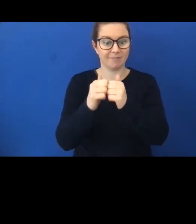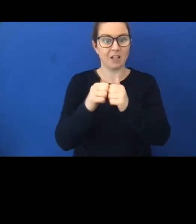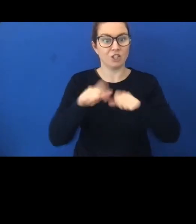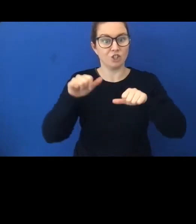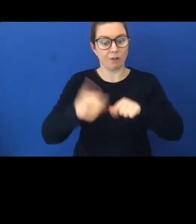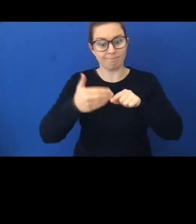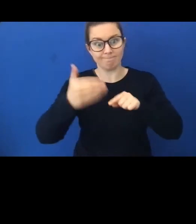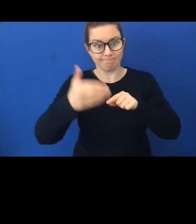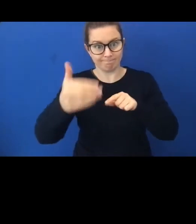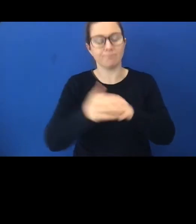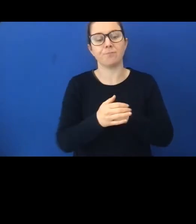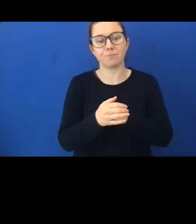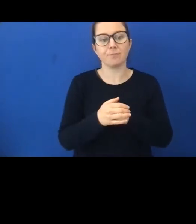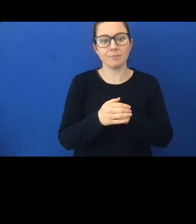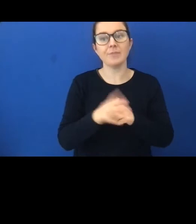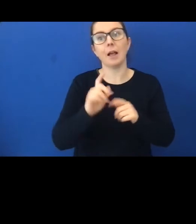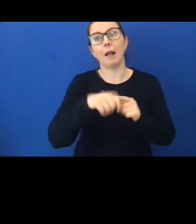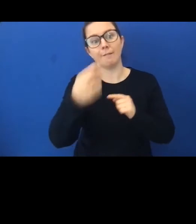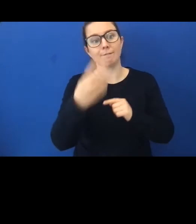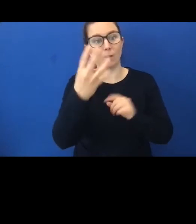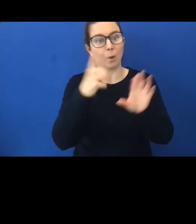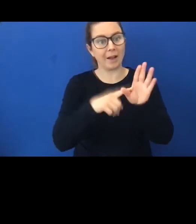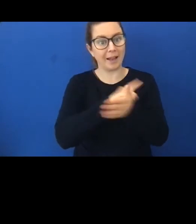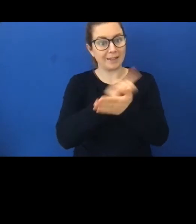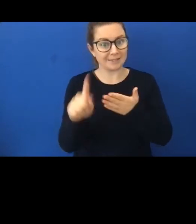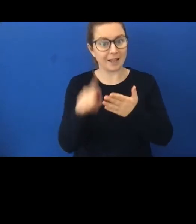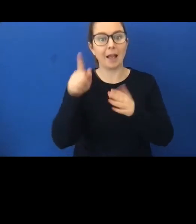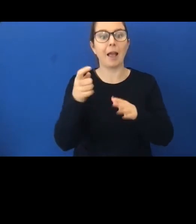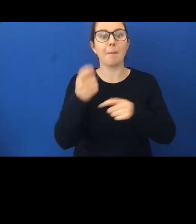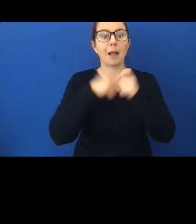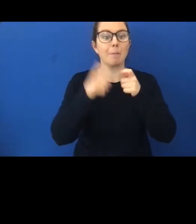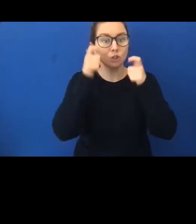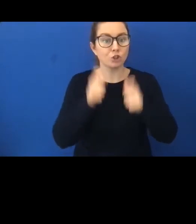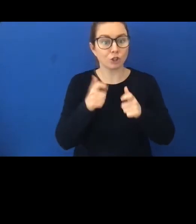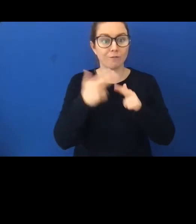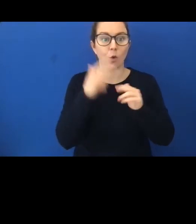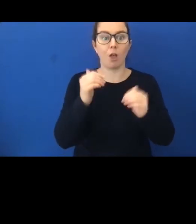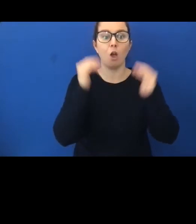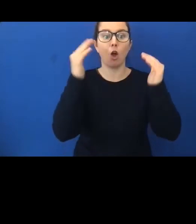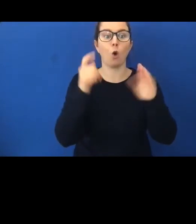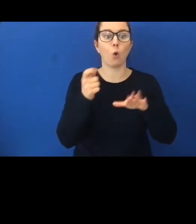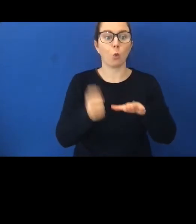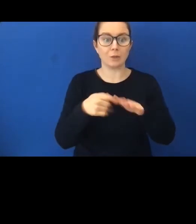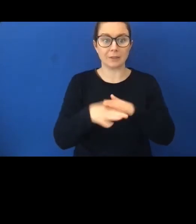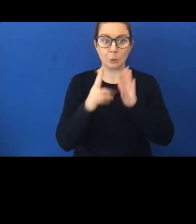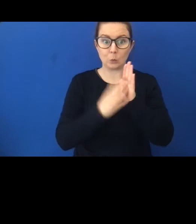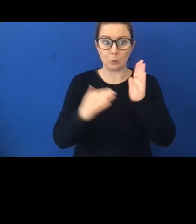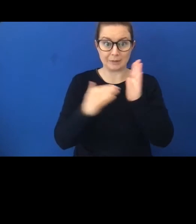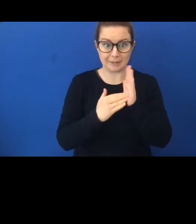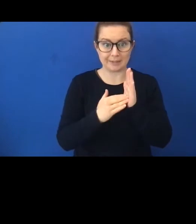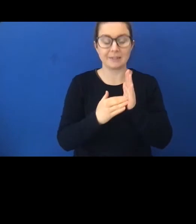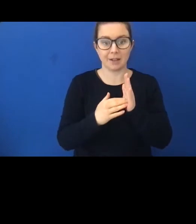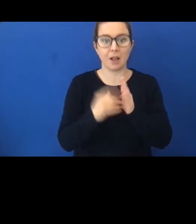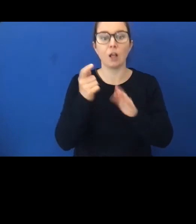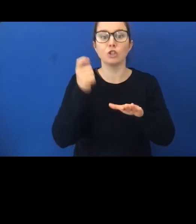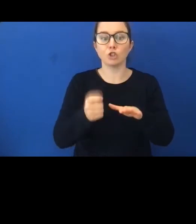Then in another four years later, was appointed a Judge of the High Court in New Zealand and a Judge